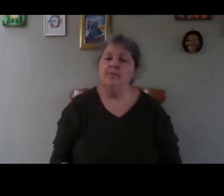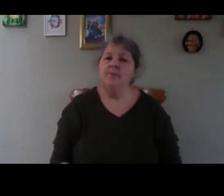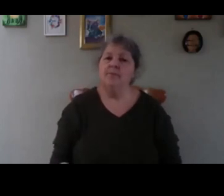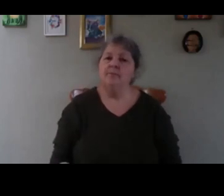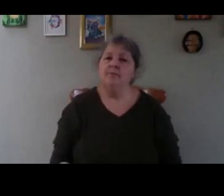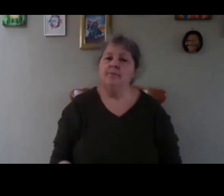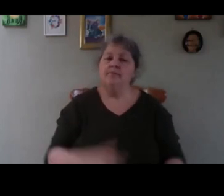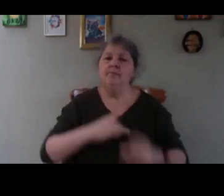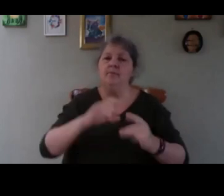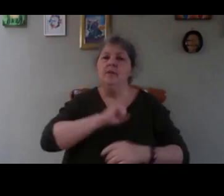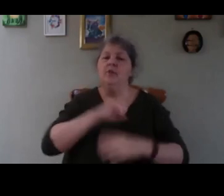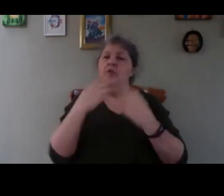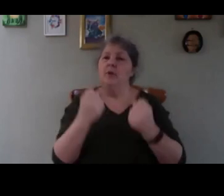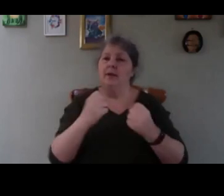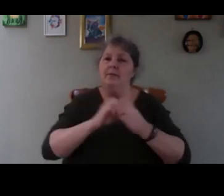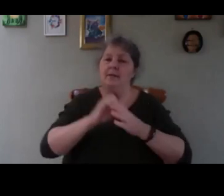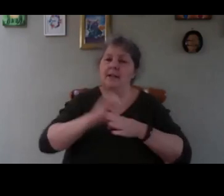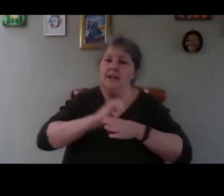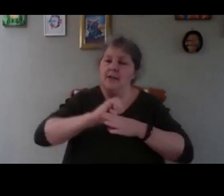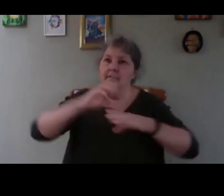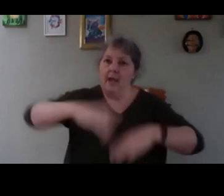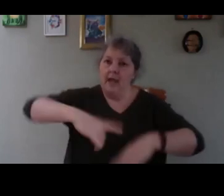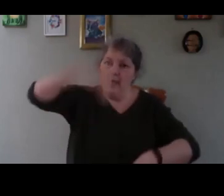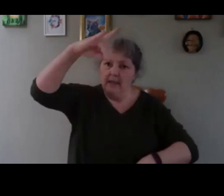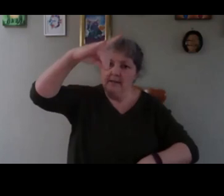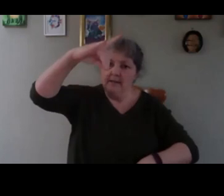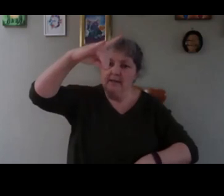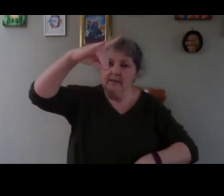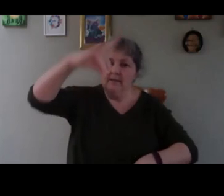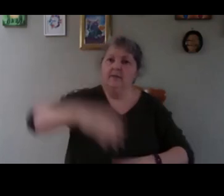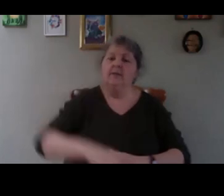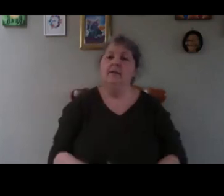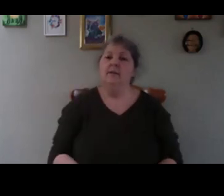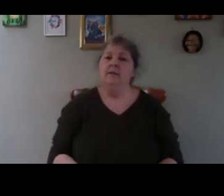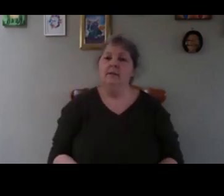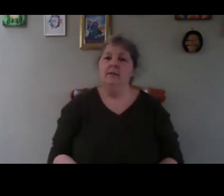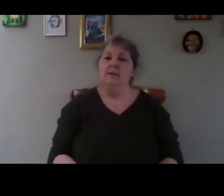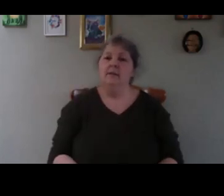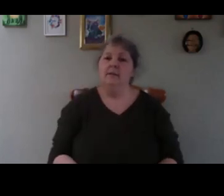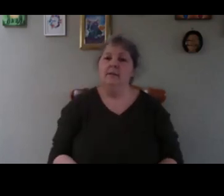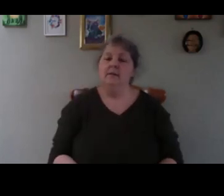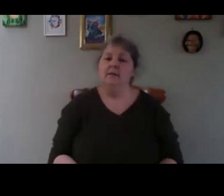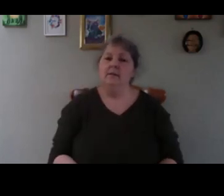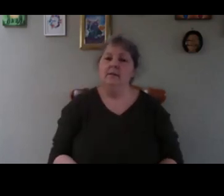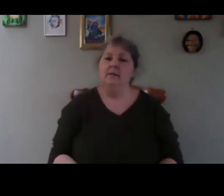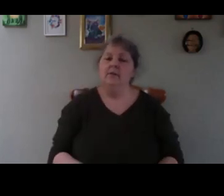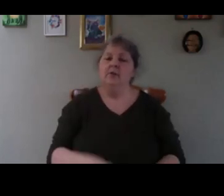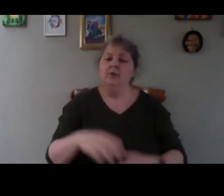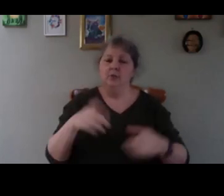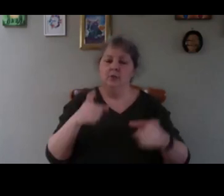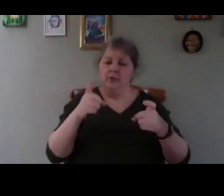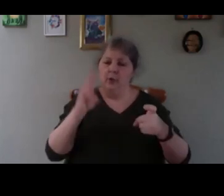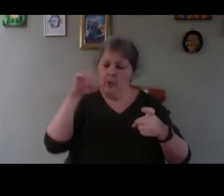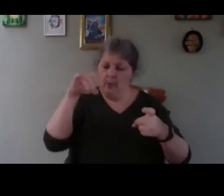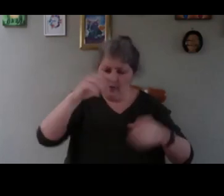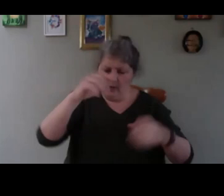make sure that you have enough height to get the pot like a 10 centimeter pot so if you have